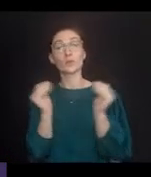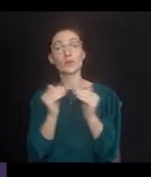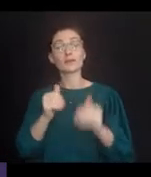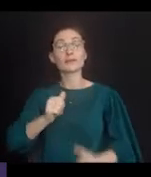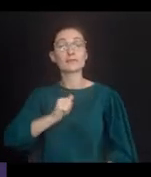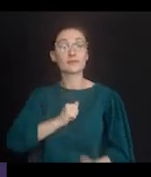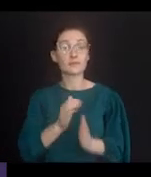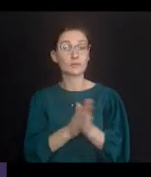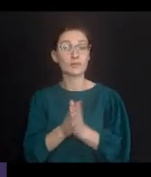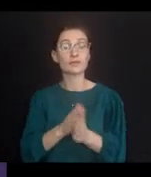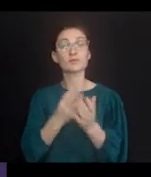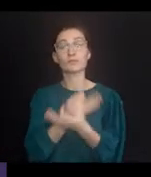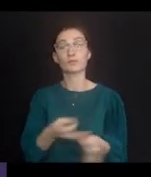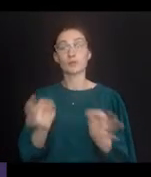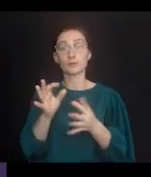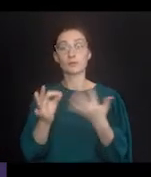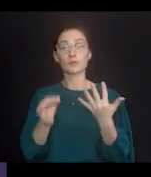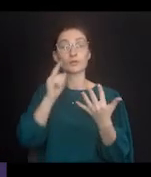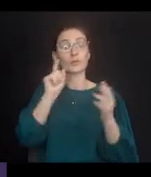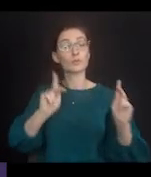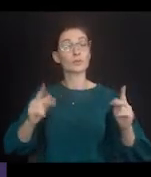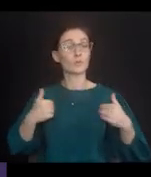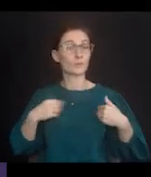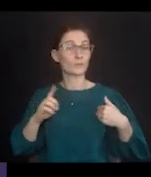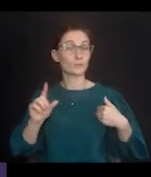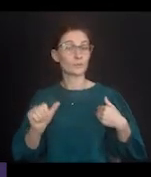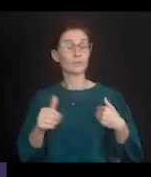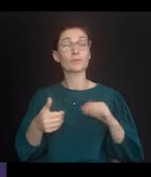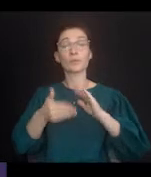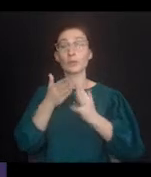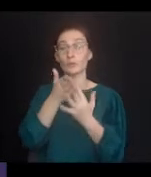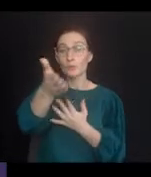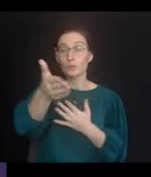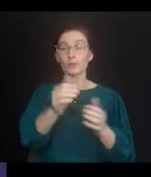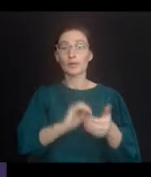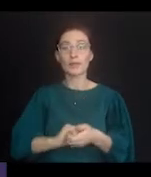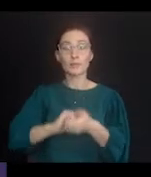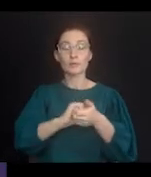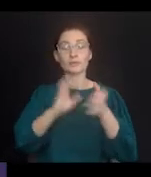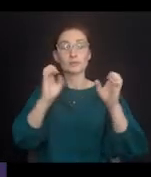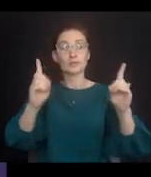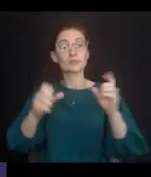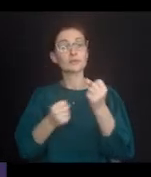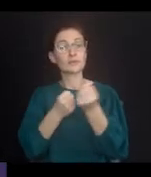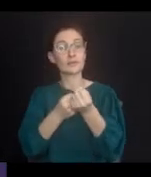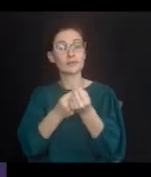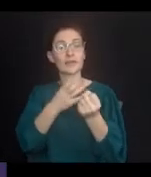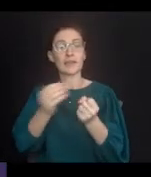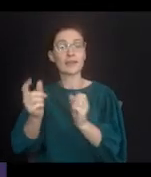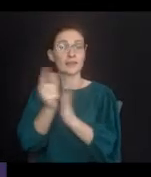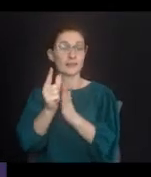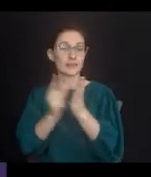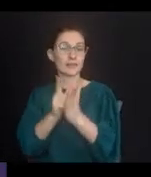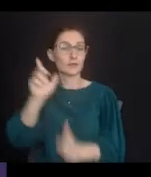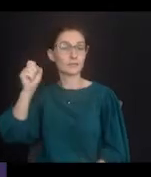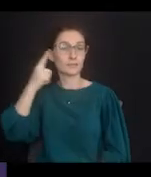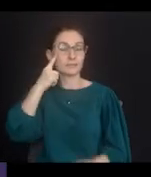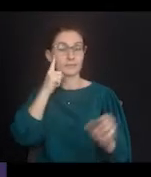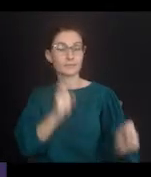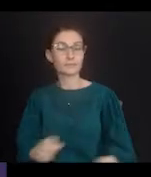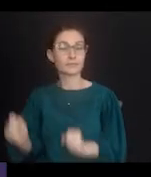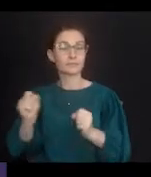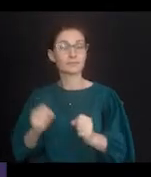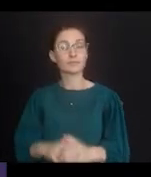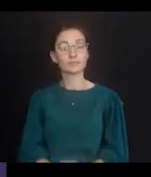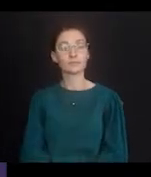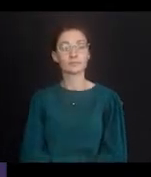equality, self-determination, and freedom of choice of persons with disabilities through collaboration, education, advocacy, as well